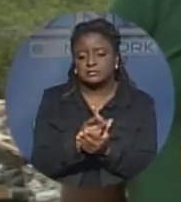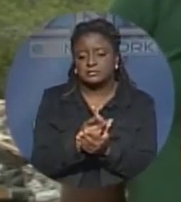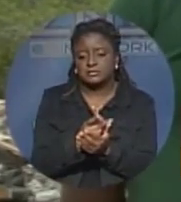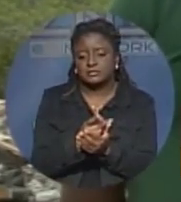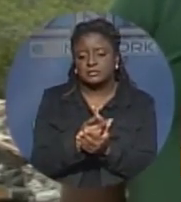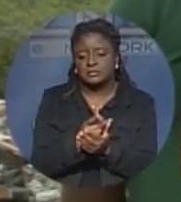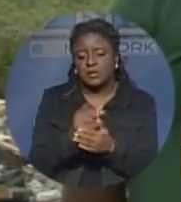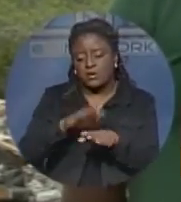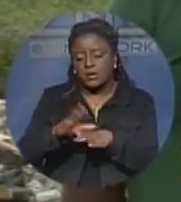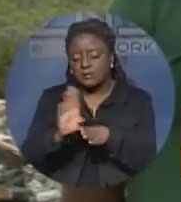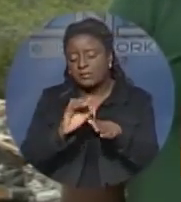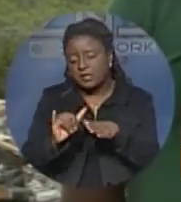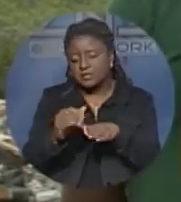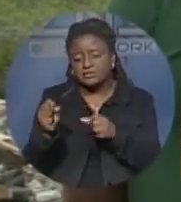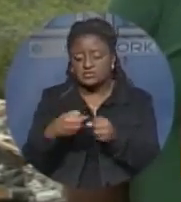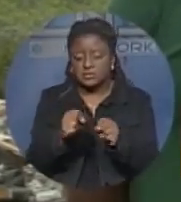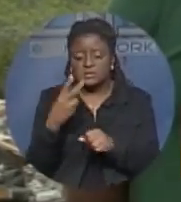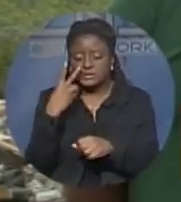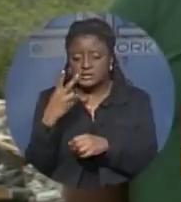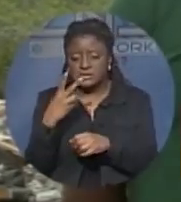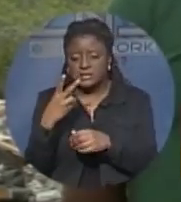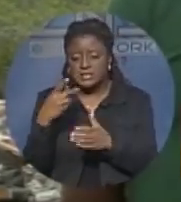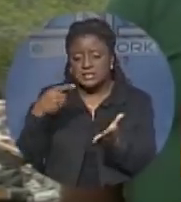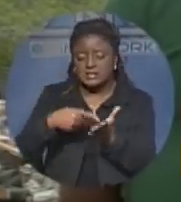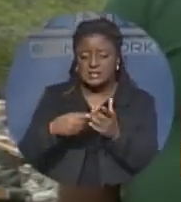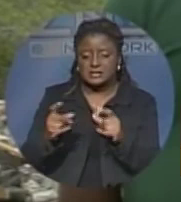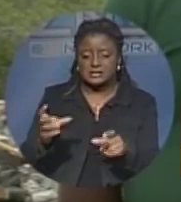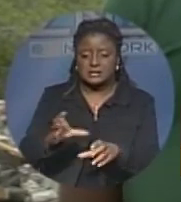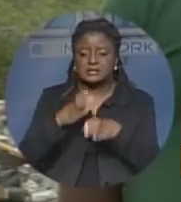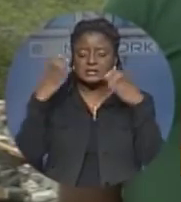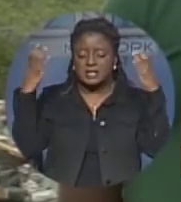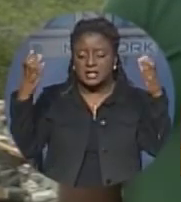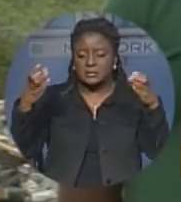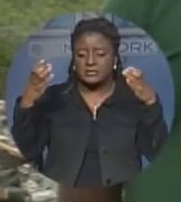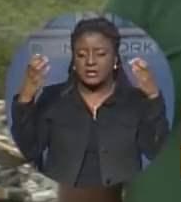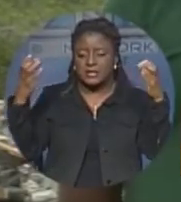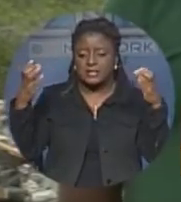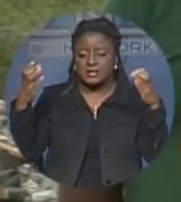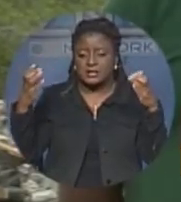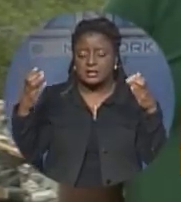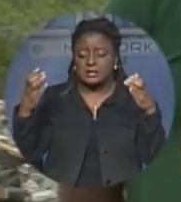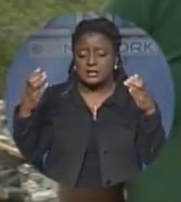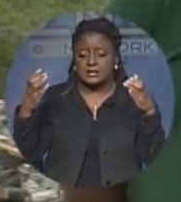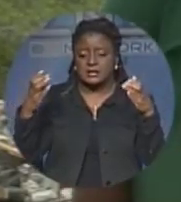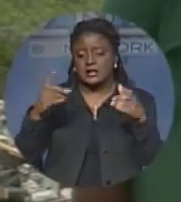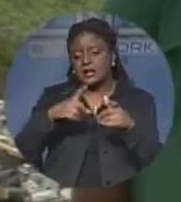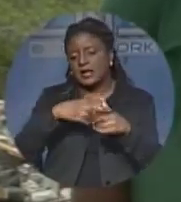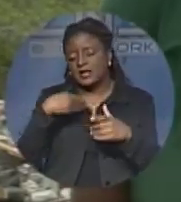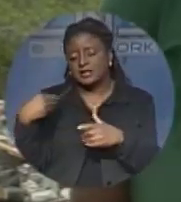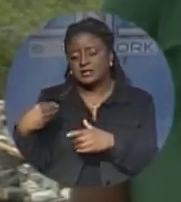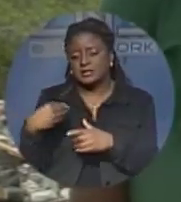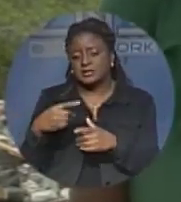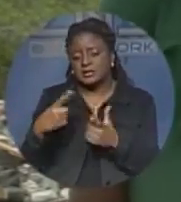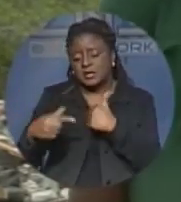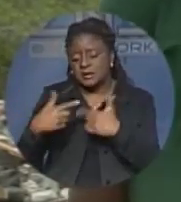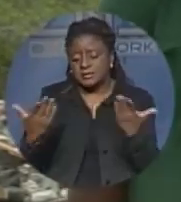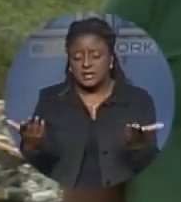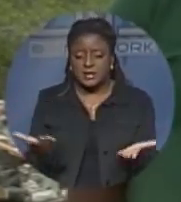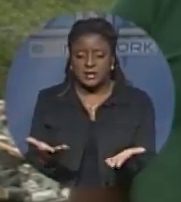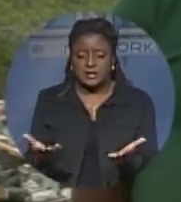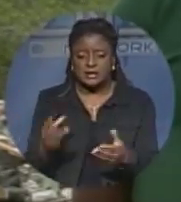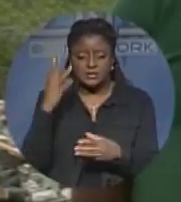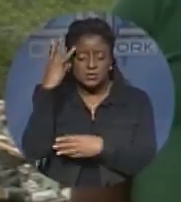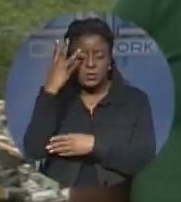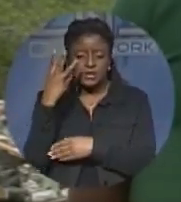Bahamians all over seeing it on Zetness and around the world on the live streaming, and you come here and you